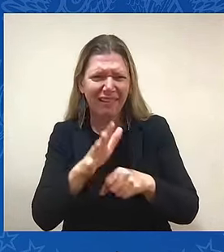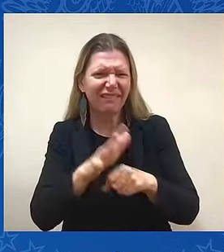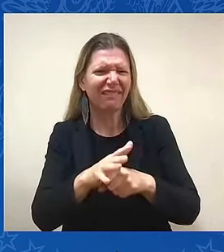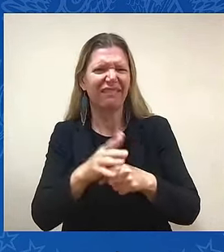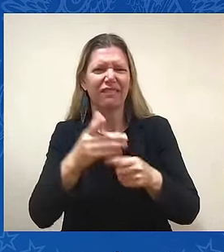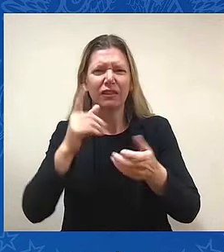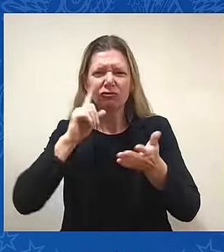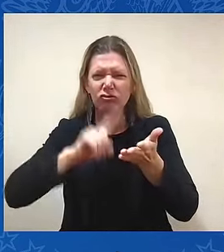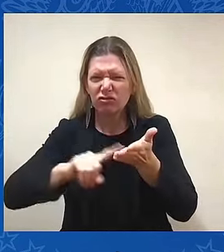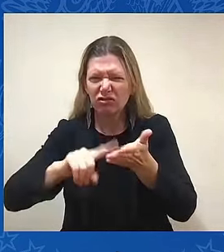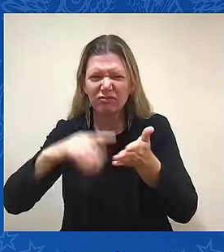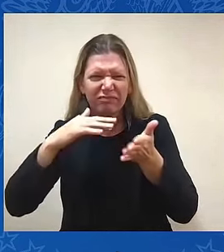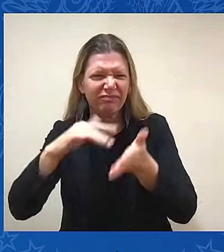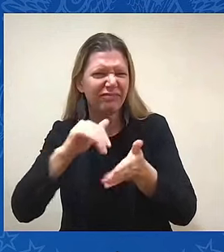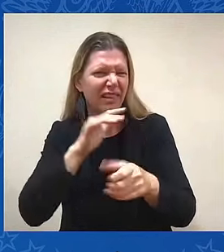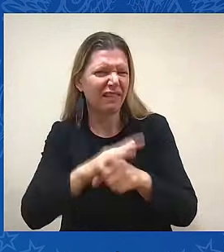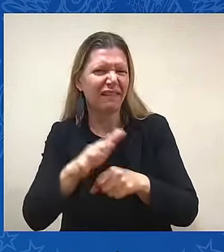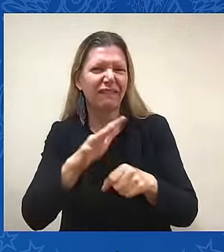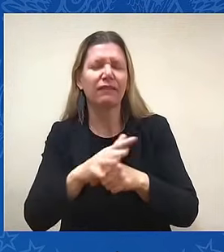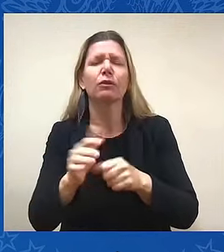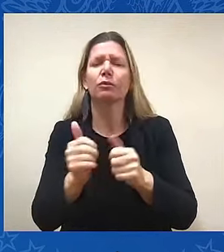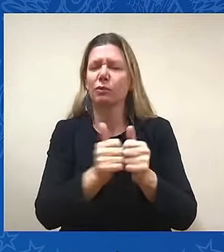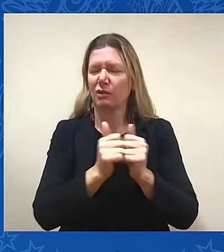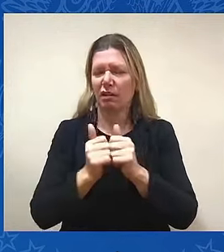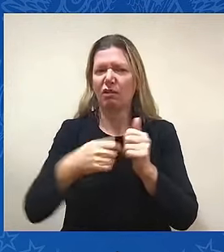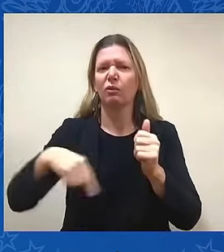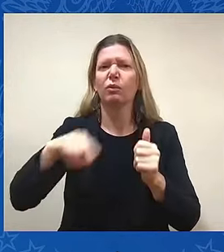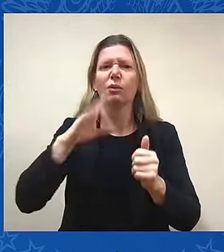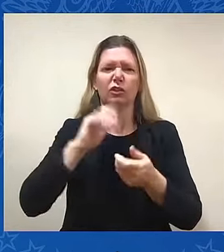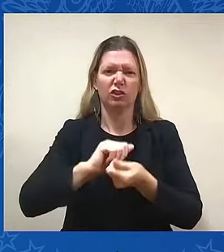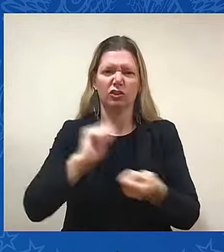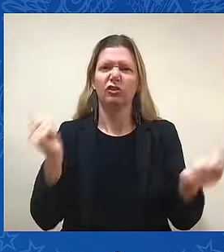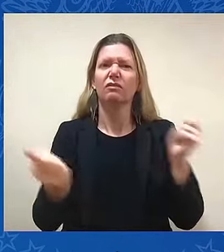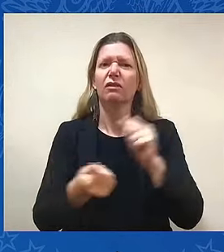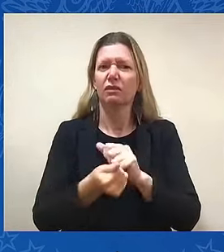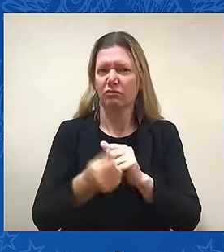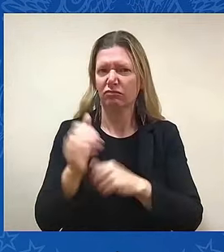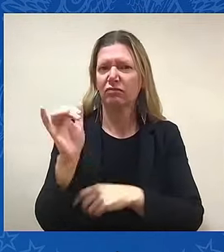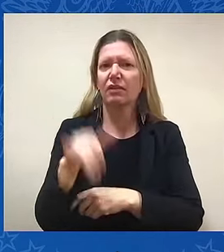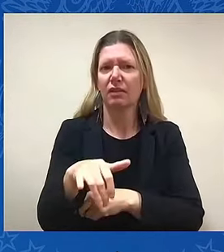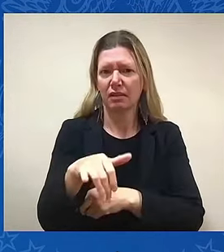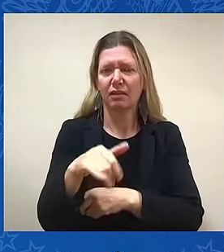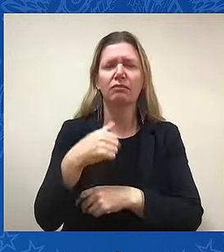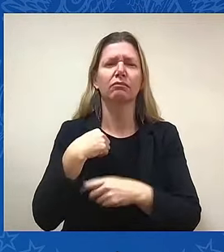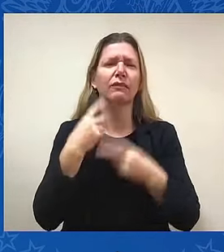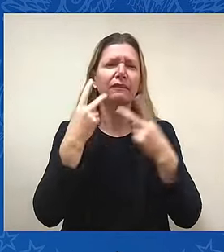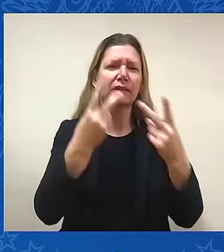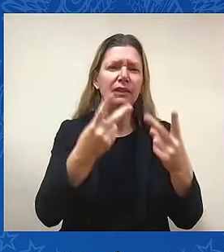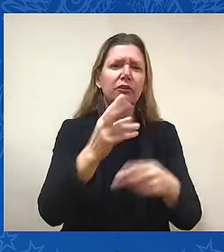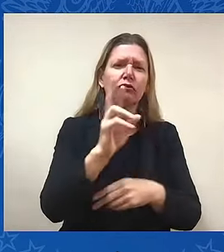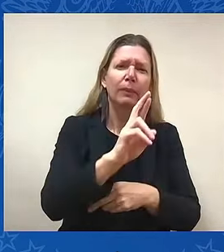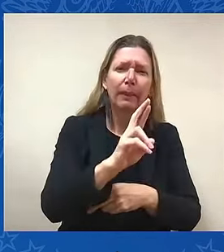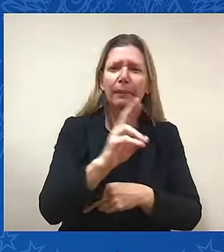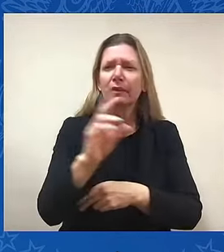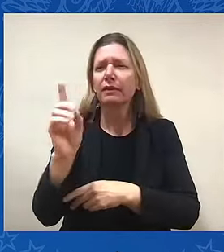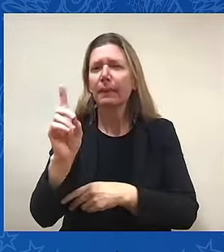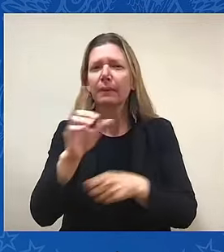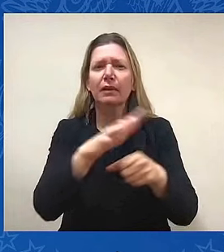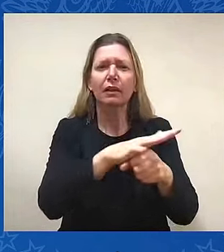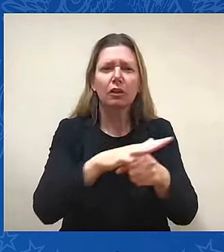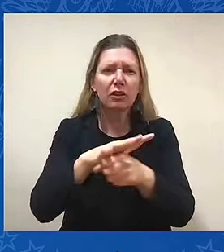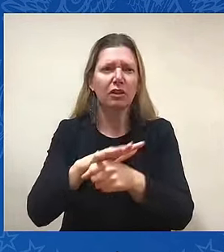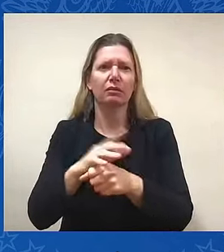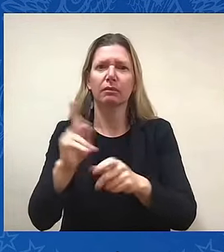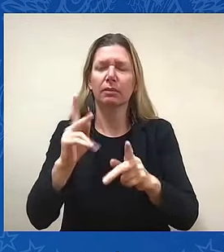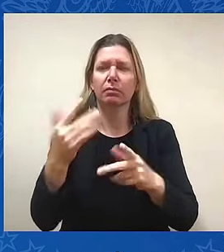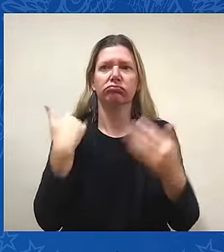Everywhere I go, in red areas and in blue areas, I get asked about this new initiative all the time. And our